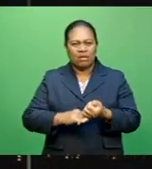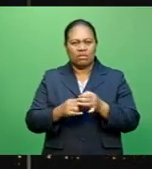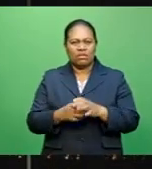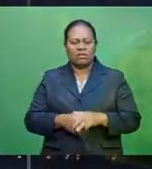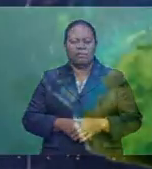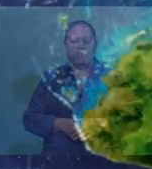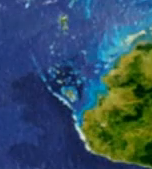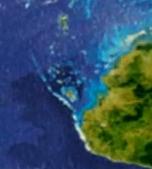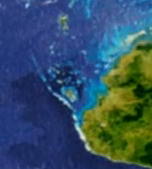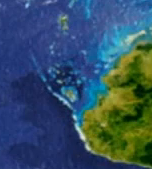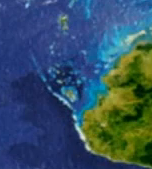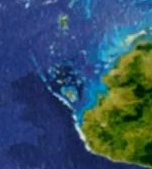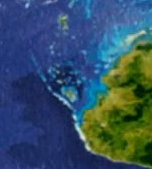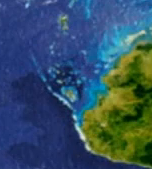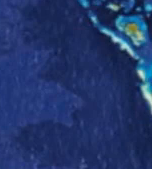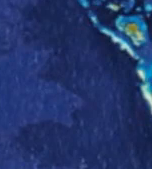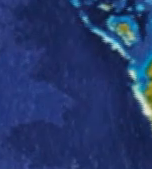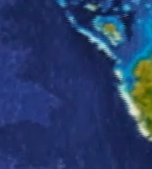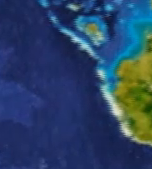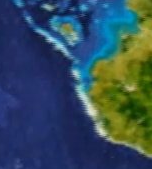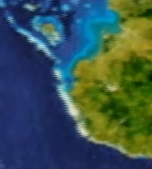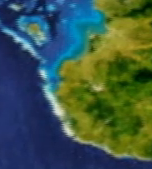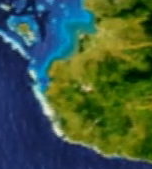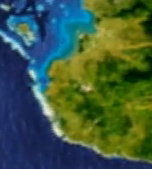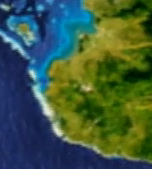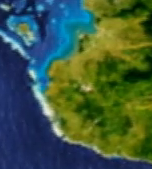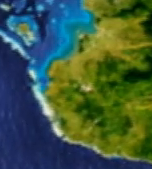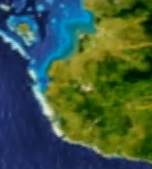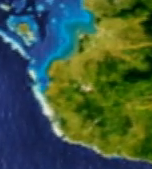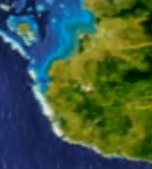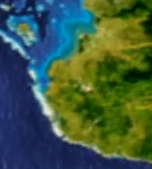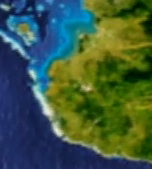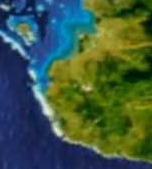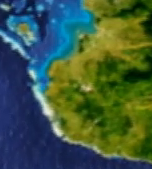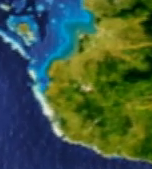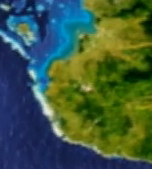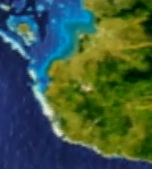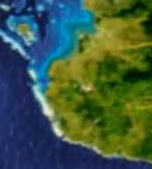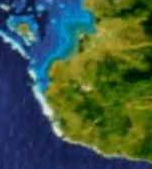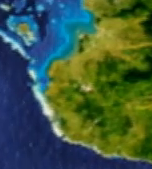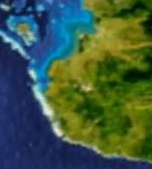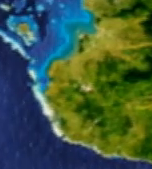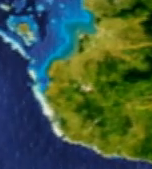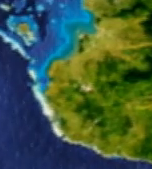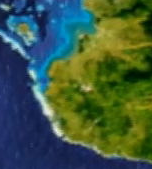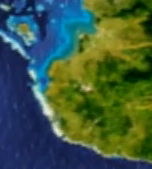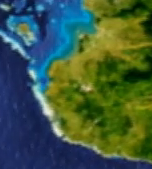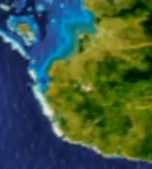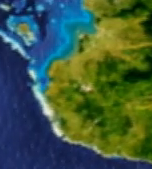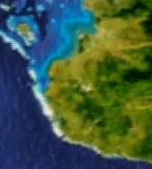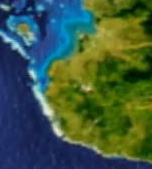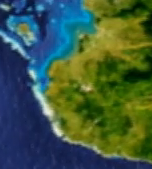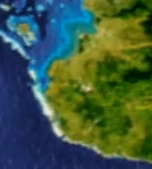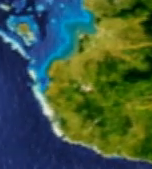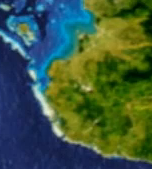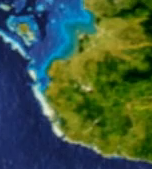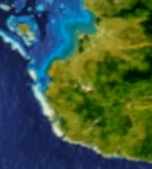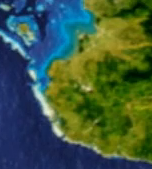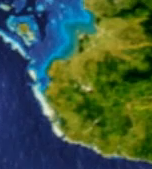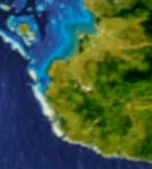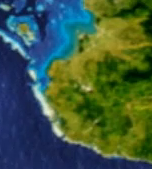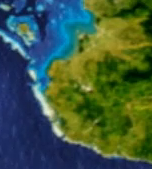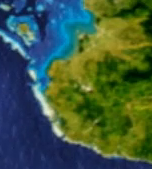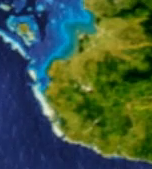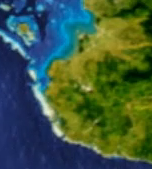areas. In the west, mostly fine conditions prevailed with mainly clear skies. From Pacific Harbour to